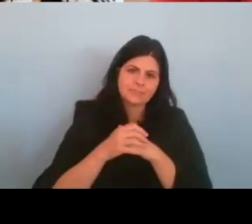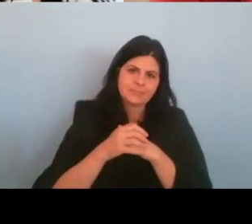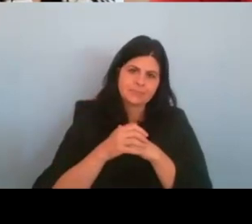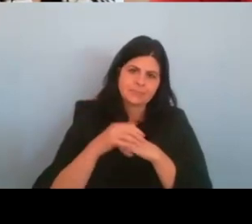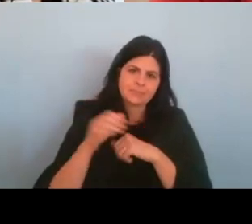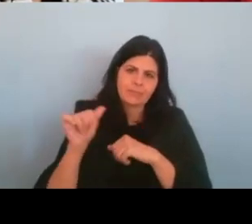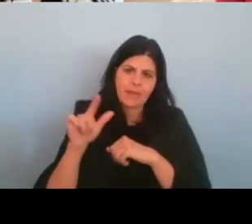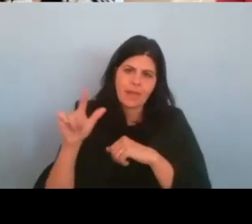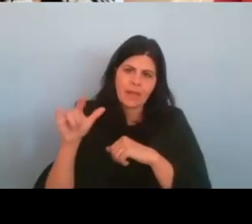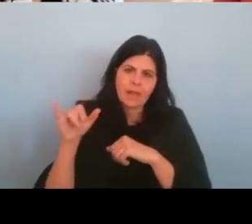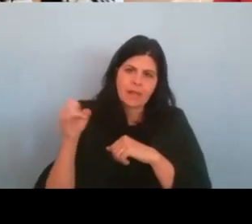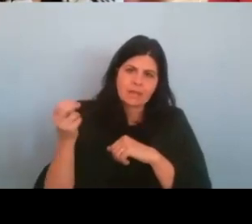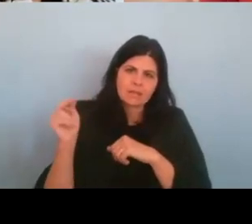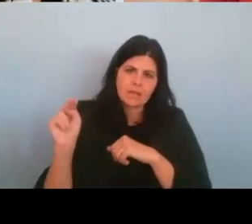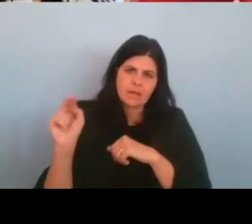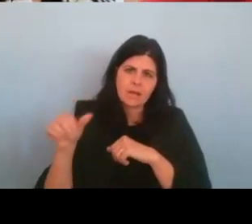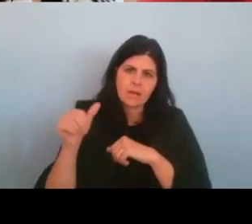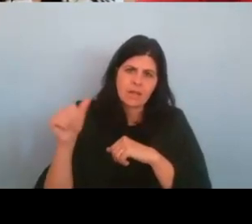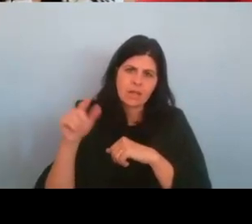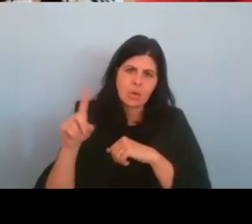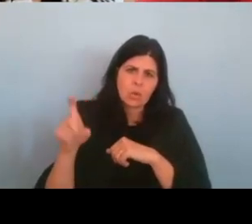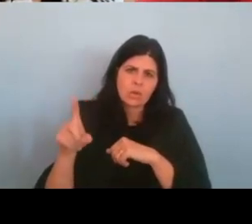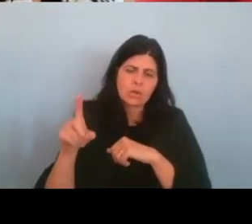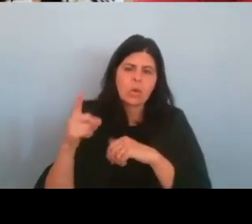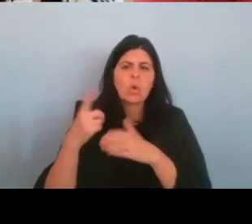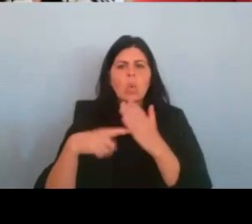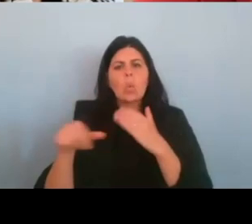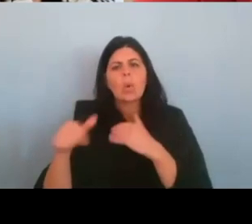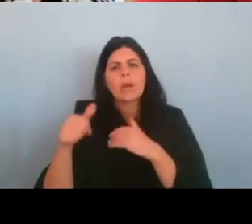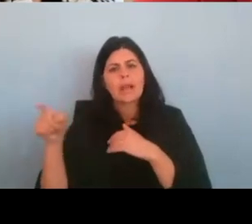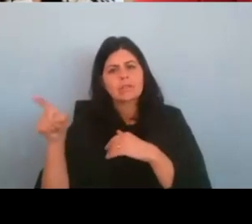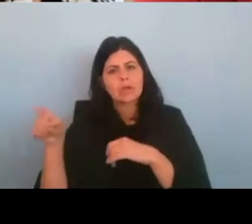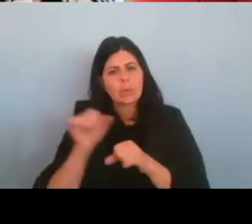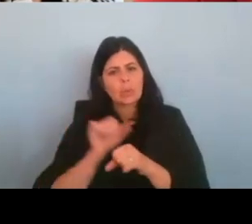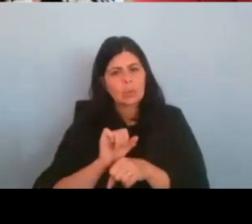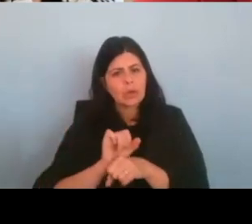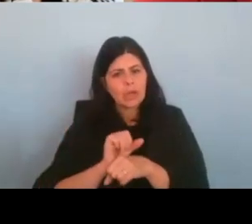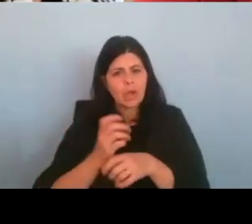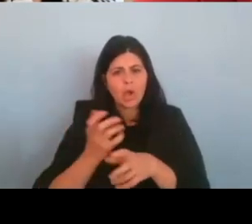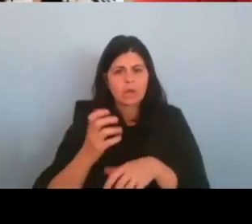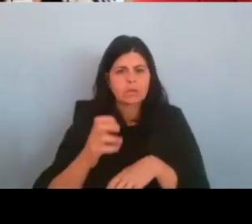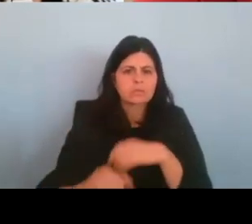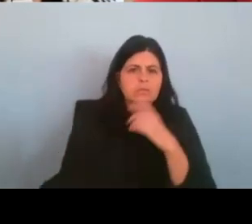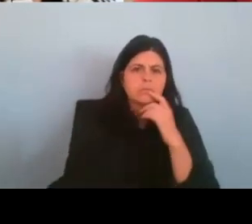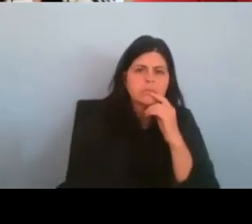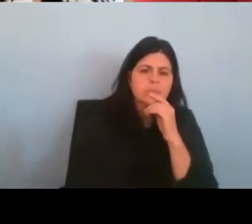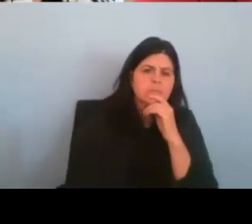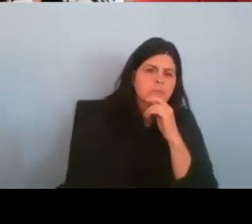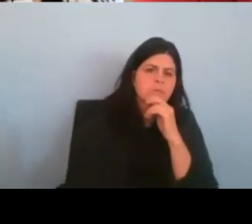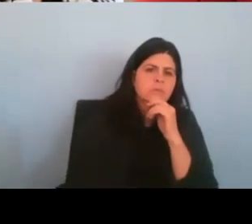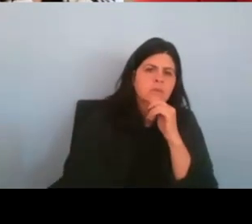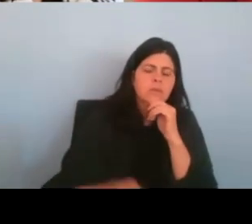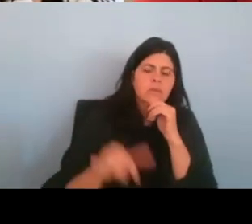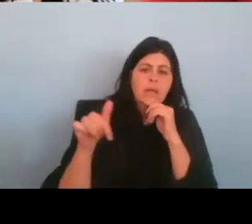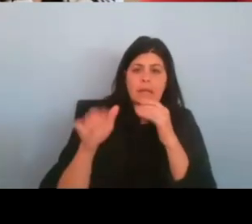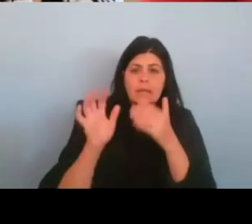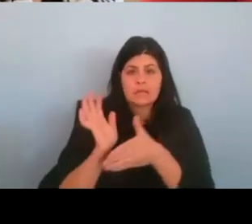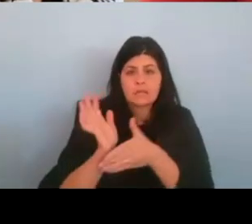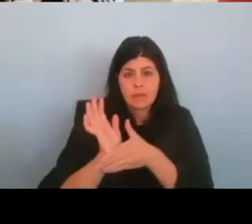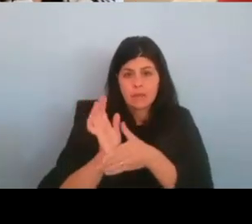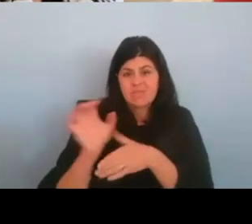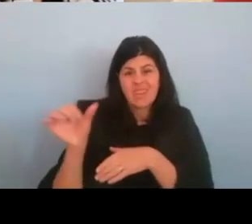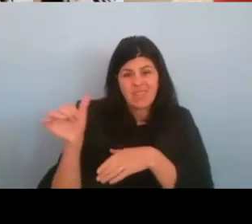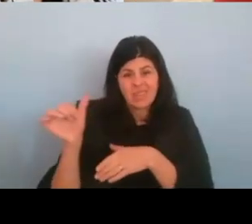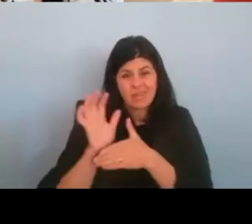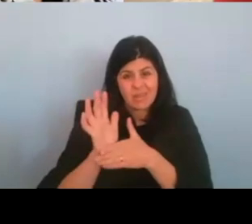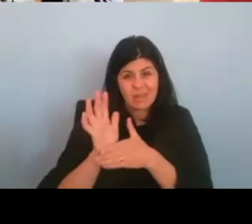Alison, another question for you. Um, what else are you working on and are these films, you know, are they also based on Jewish themes or